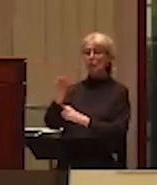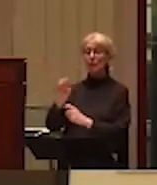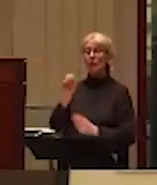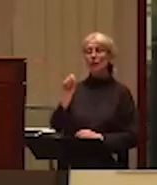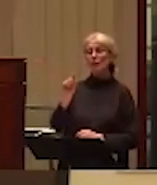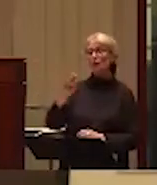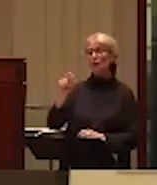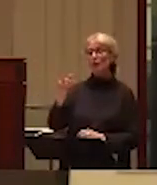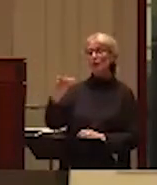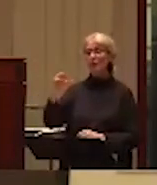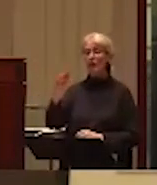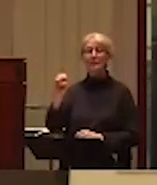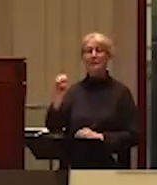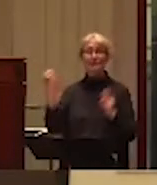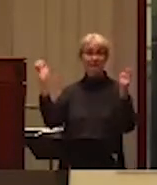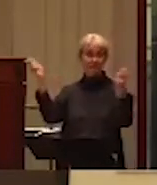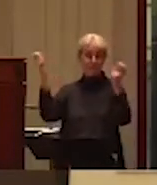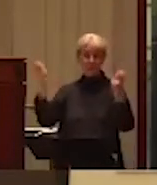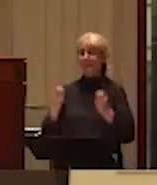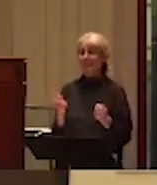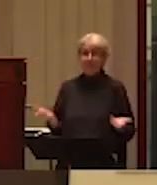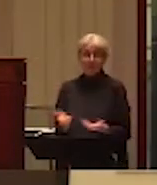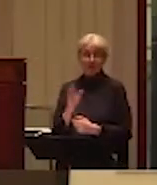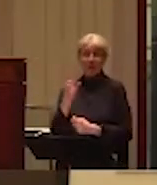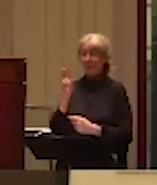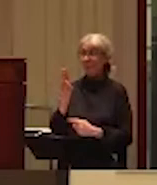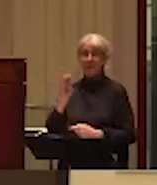ceremony here in Vancouver, British Columbia.